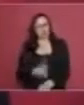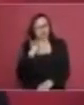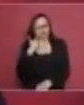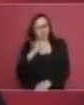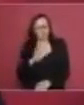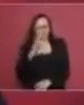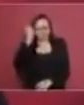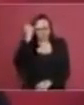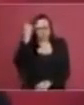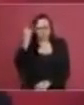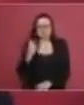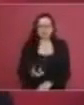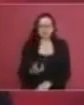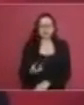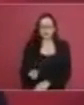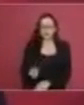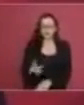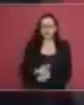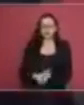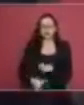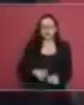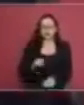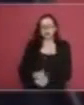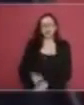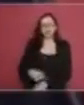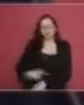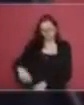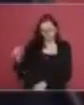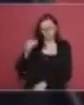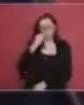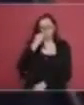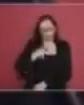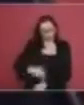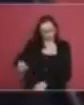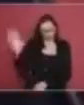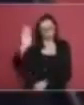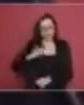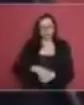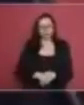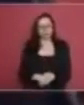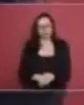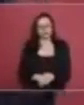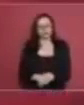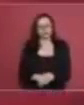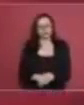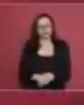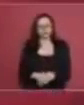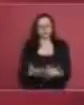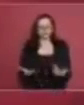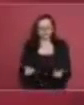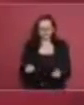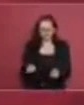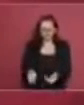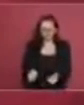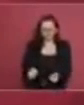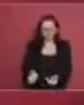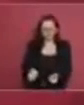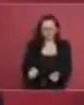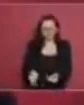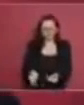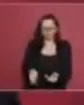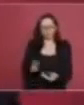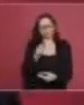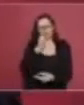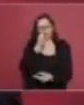you can't say to your pet okay now go go figure out how you're going to eat you have to give it to